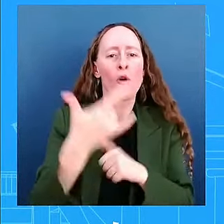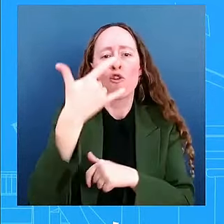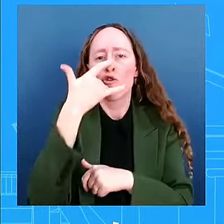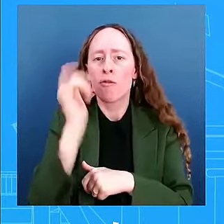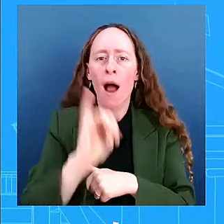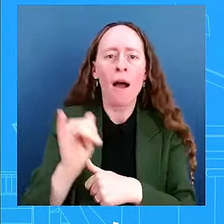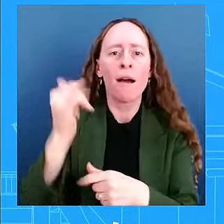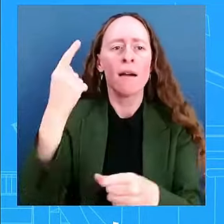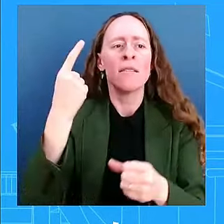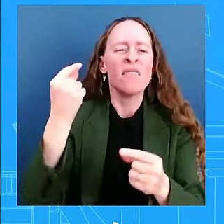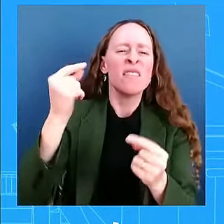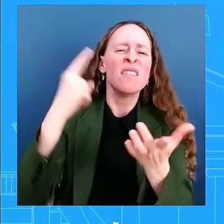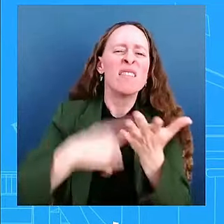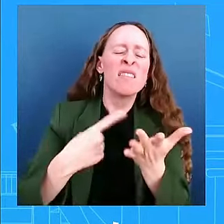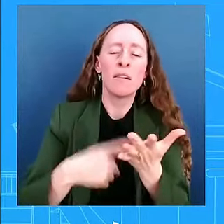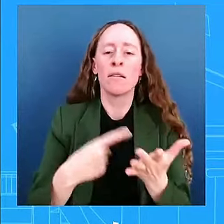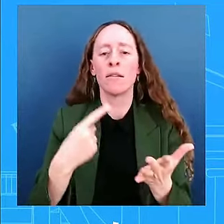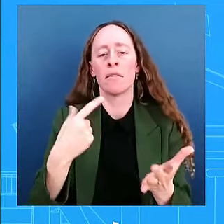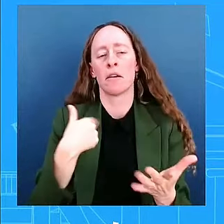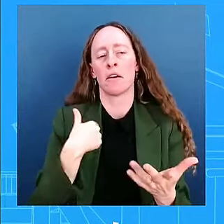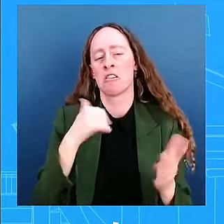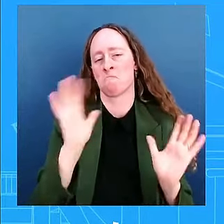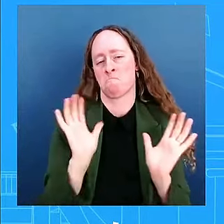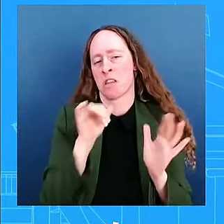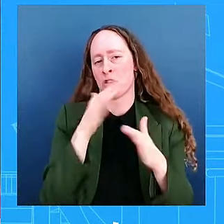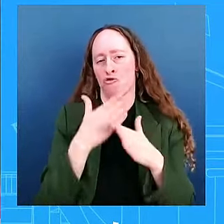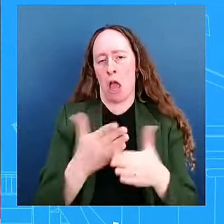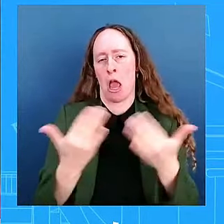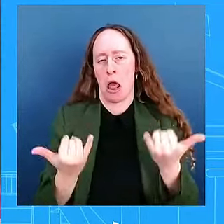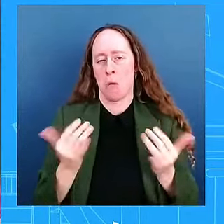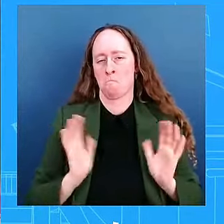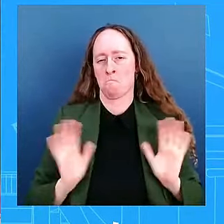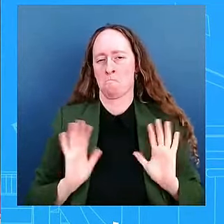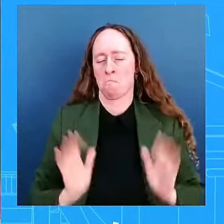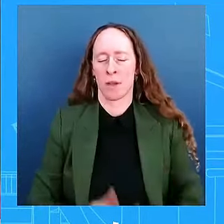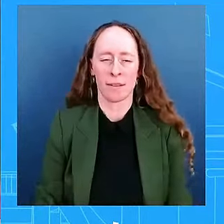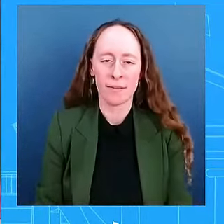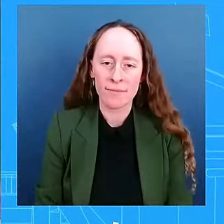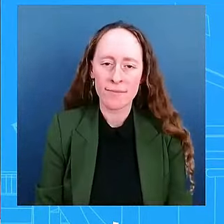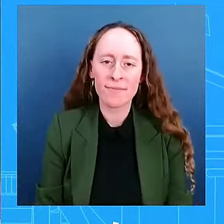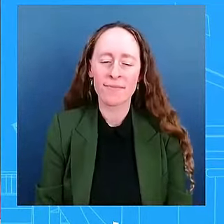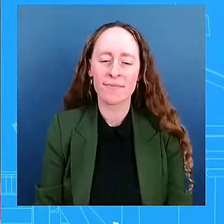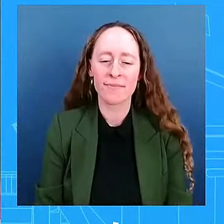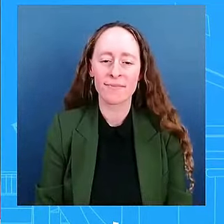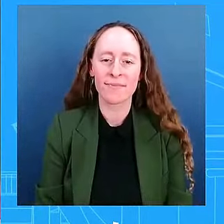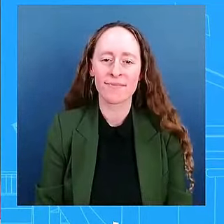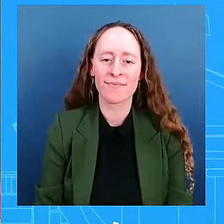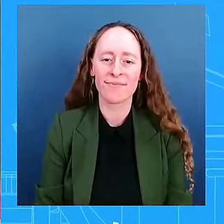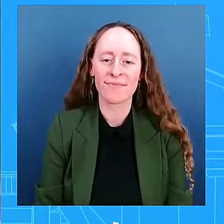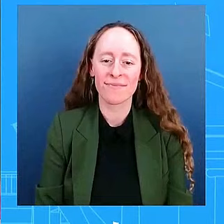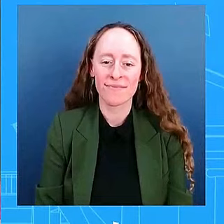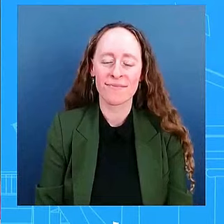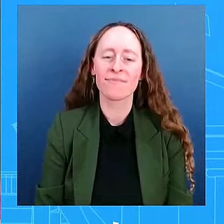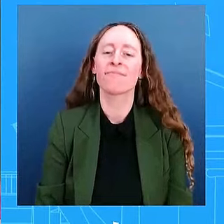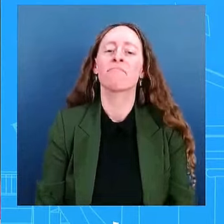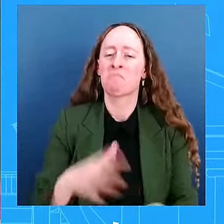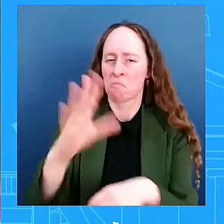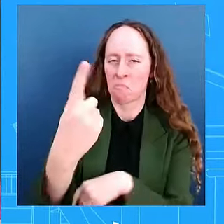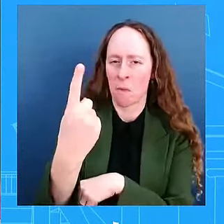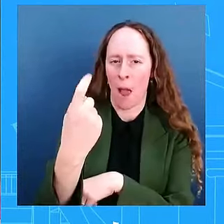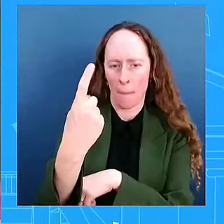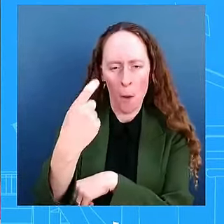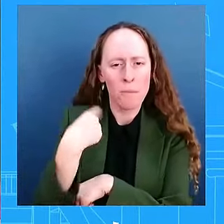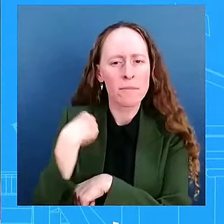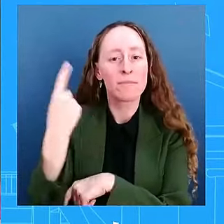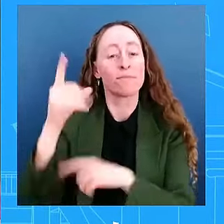protecting the principles. That's not something that I'm going to speak from here. Just one last one. President Biden yesterday spoke of Harris